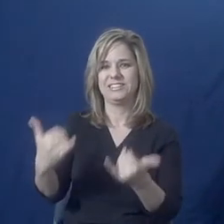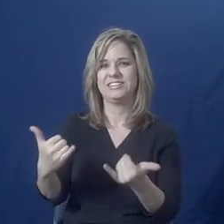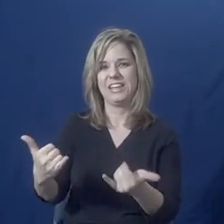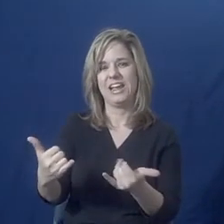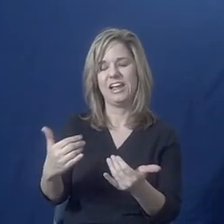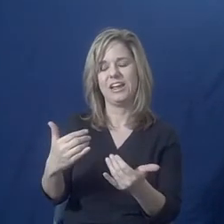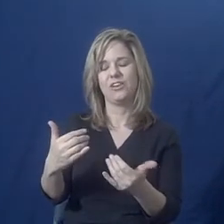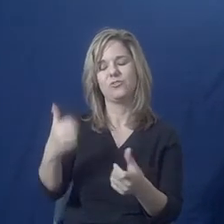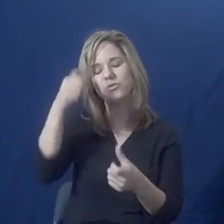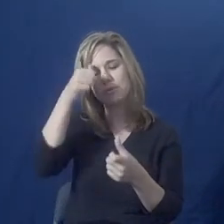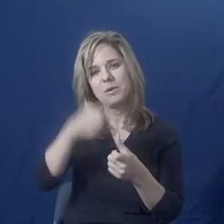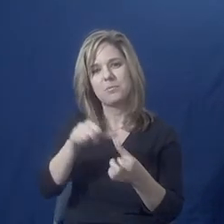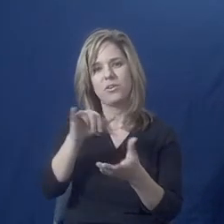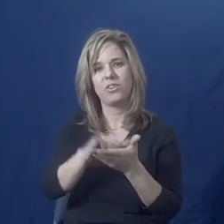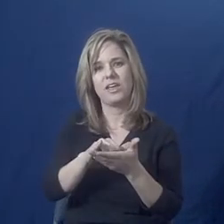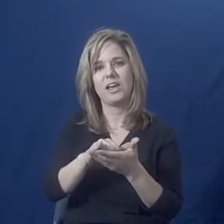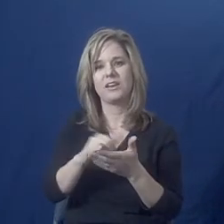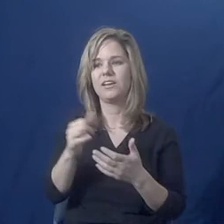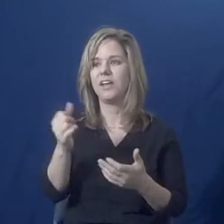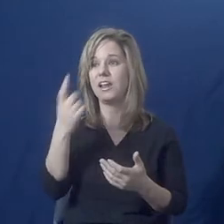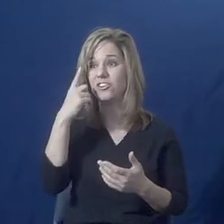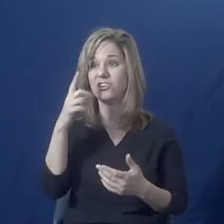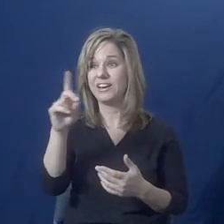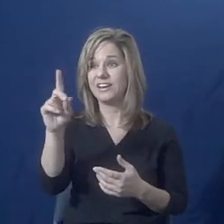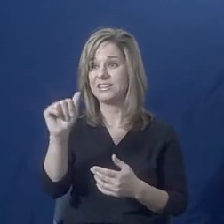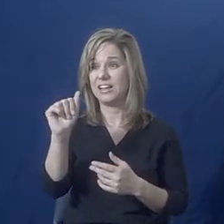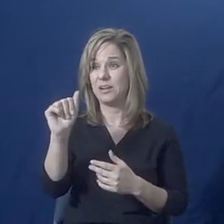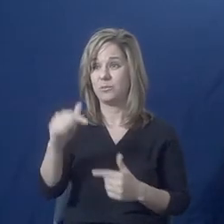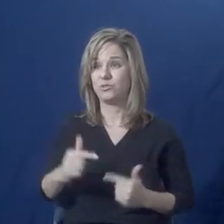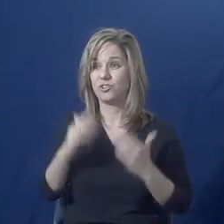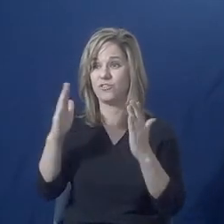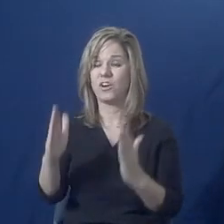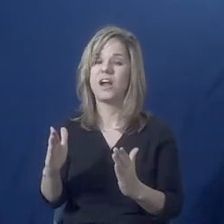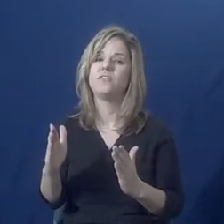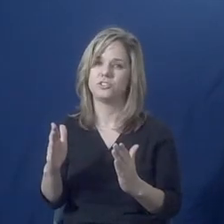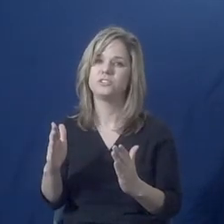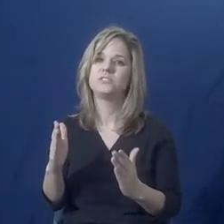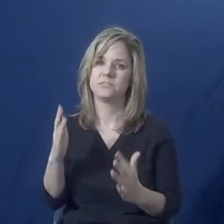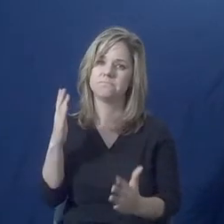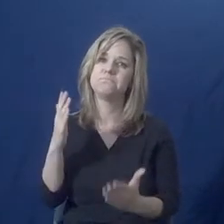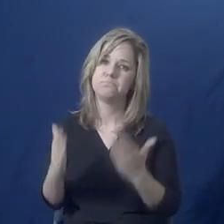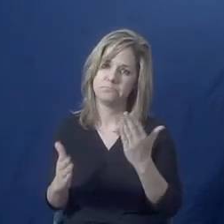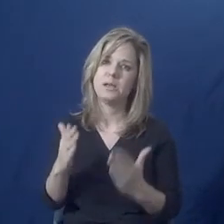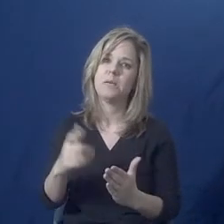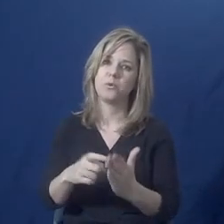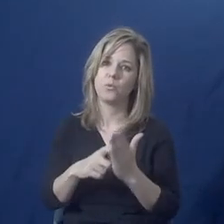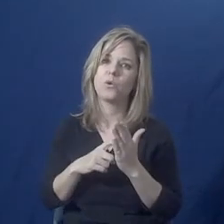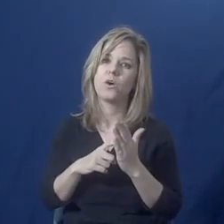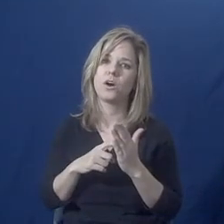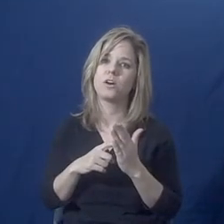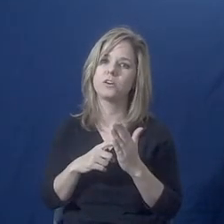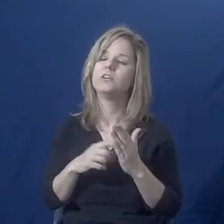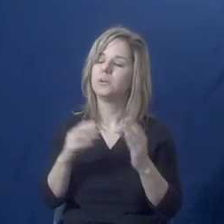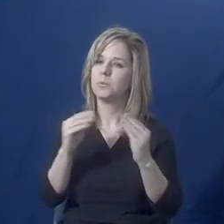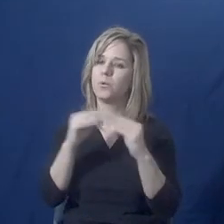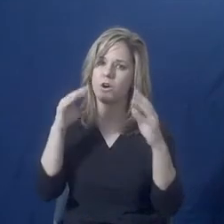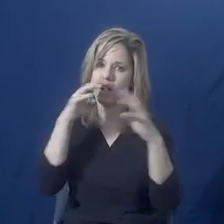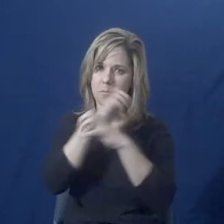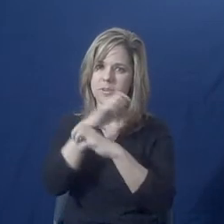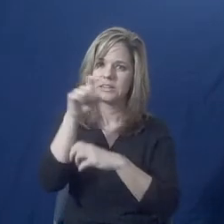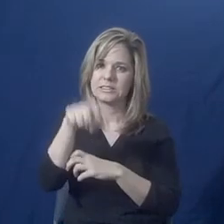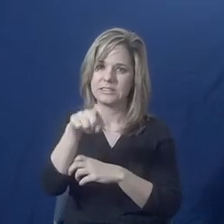disabilities may have more complex needs. But they deserve just as much safety